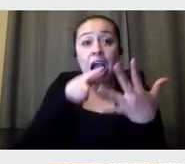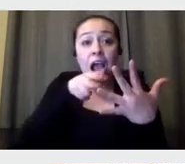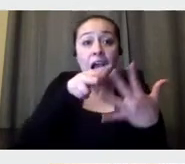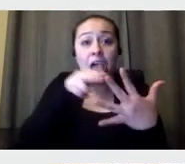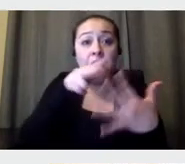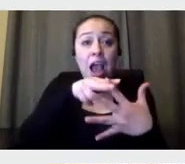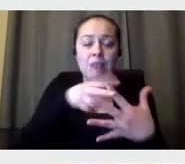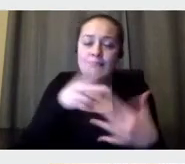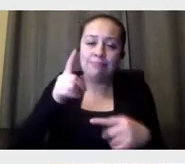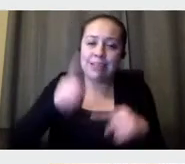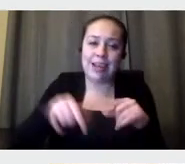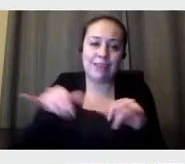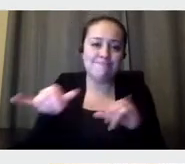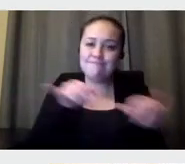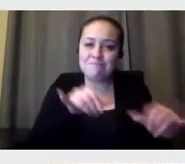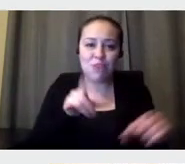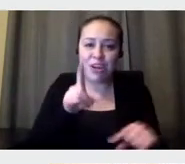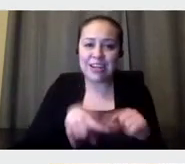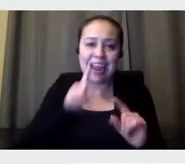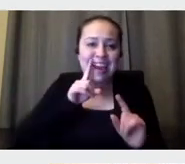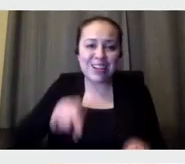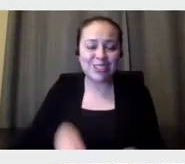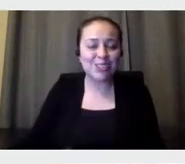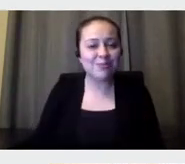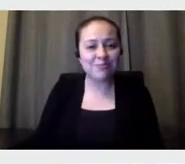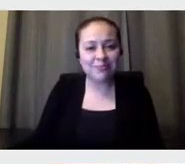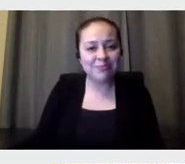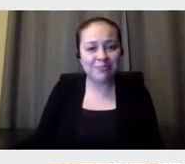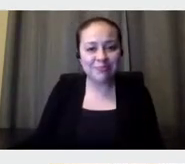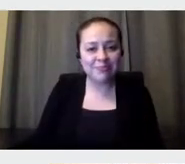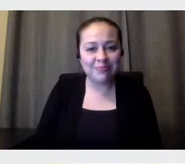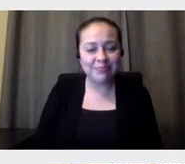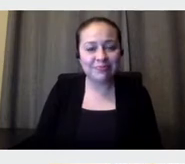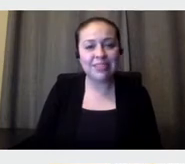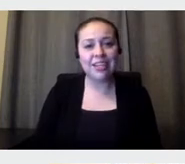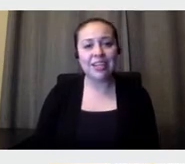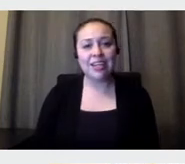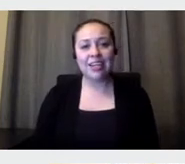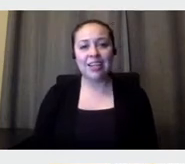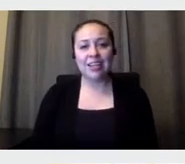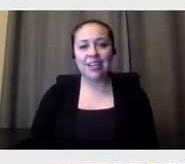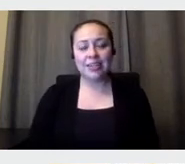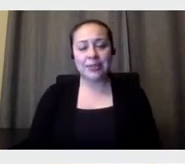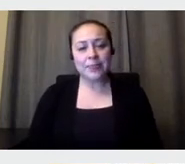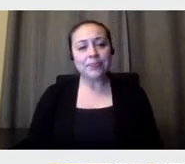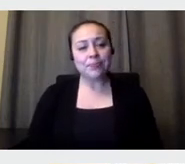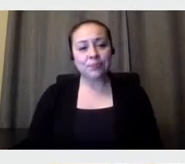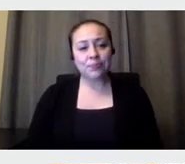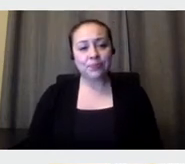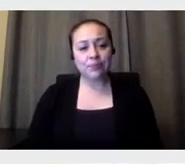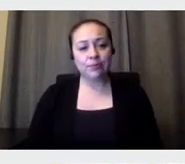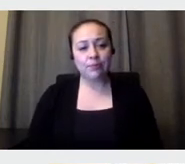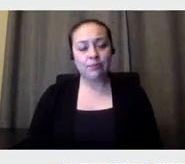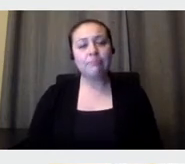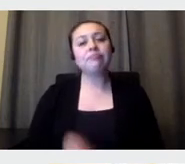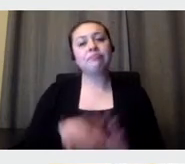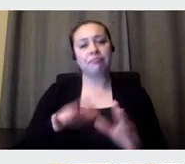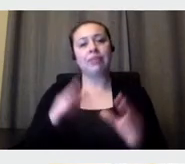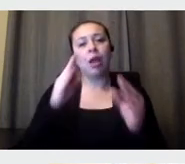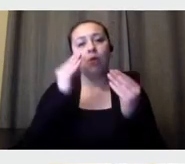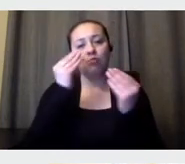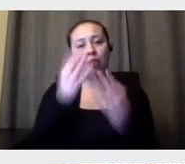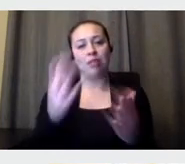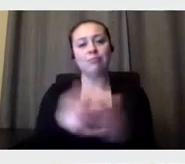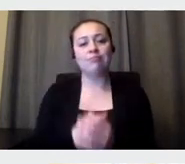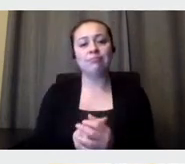favorite piece. It's for example, when I go into the, into, into the, I'm, going to tell you which one it is. It's their